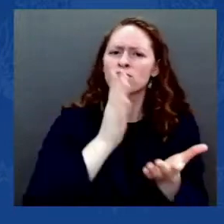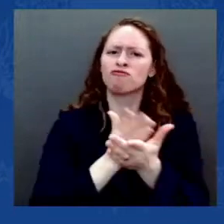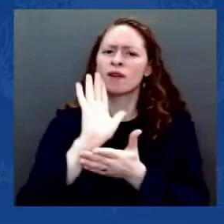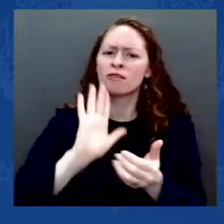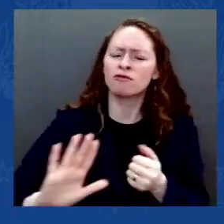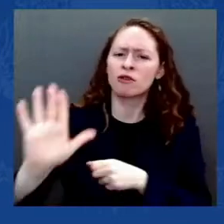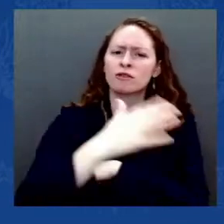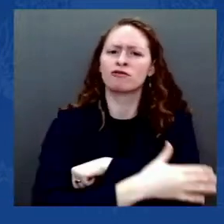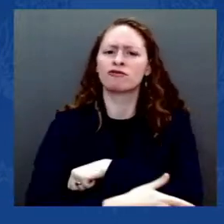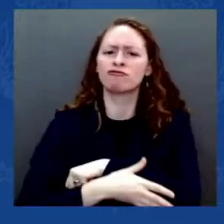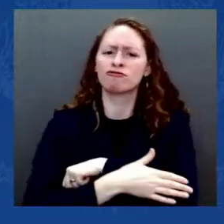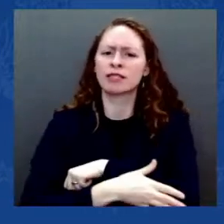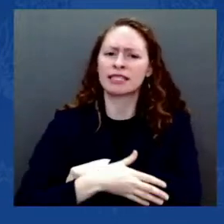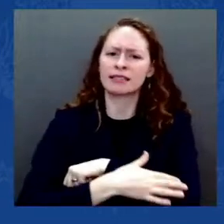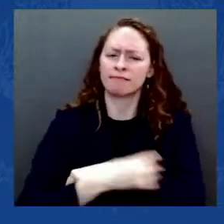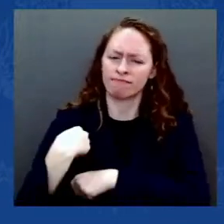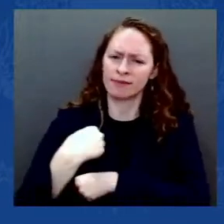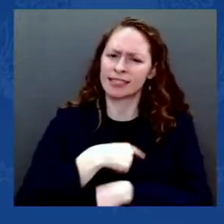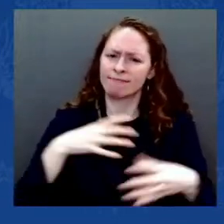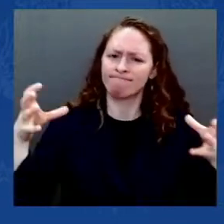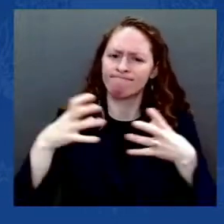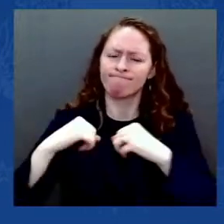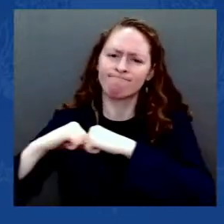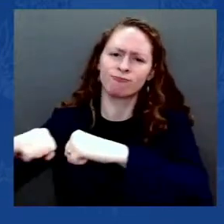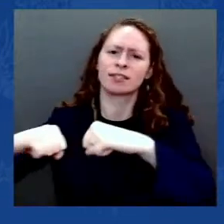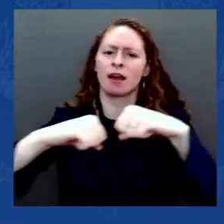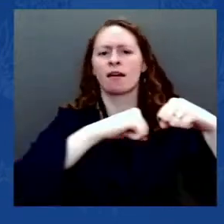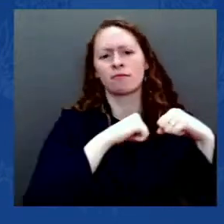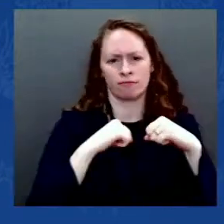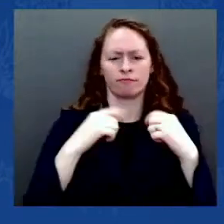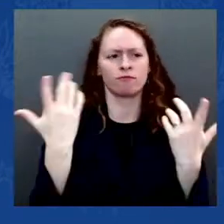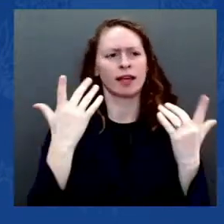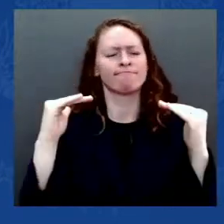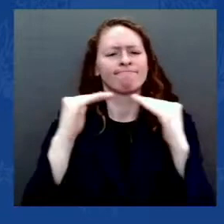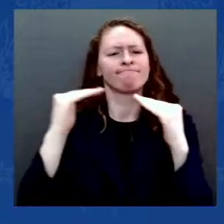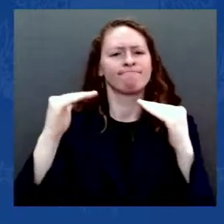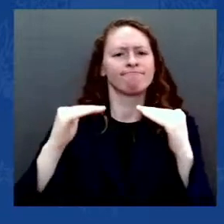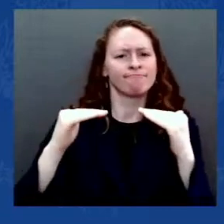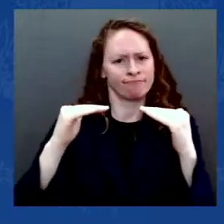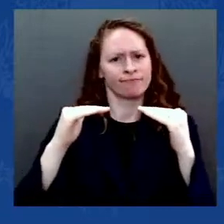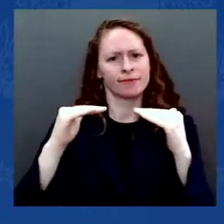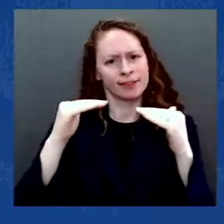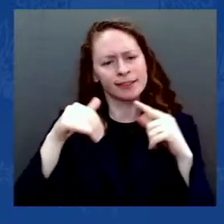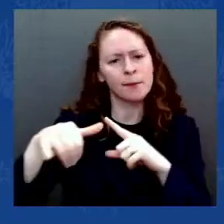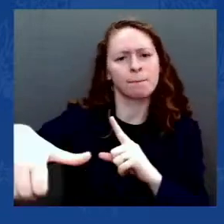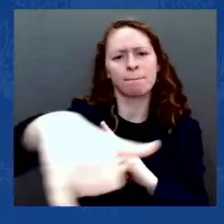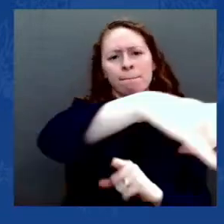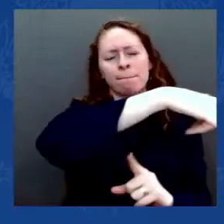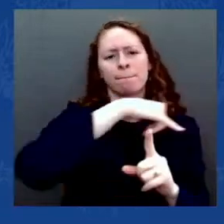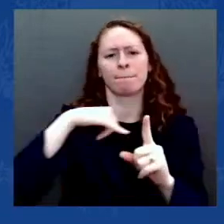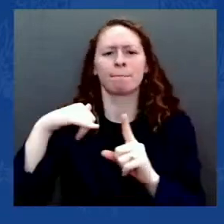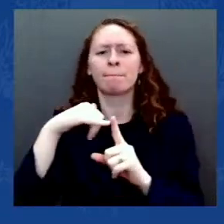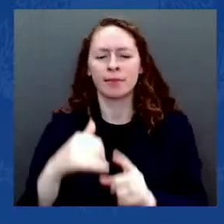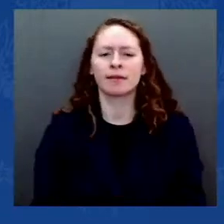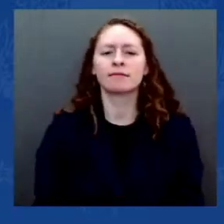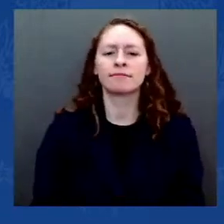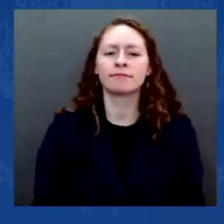ensure domestic tranquility, provide for the common defense,